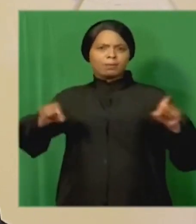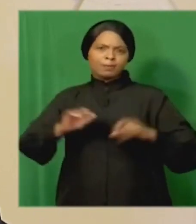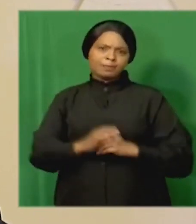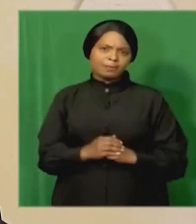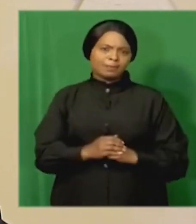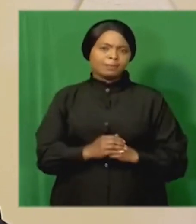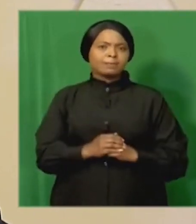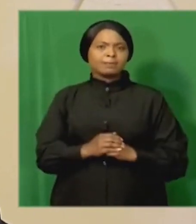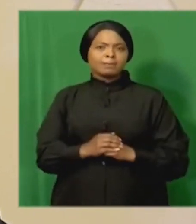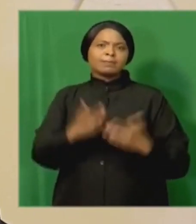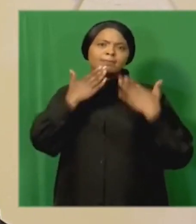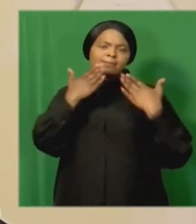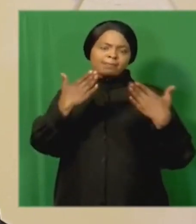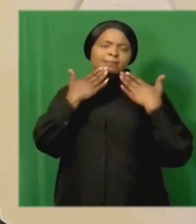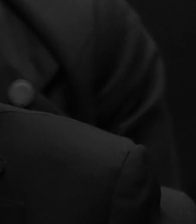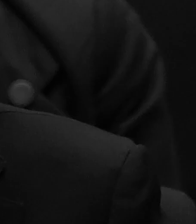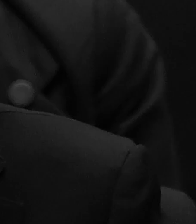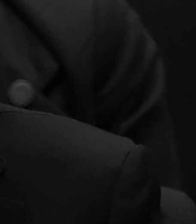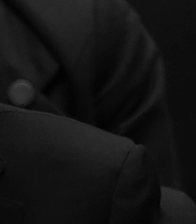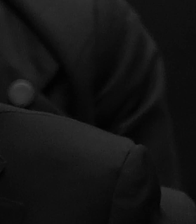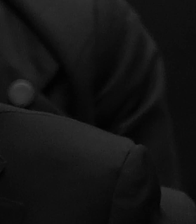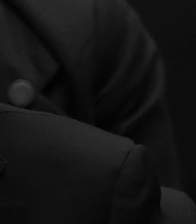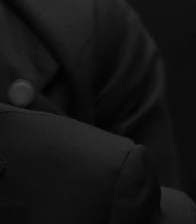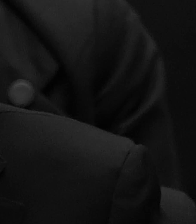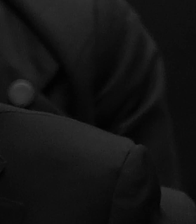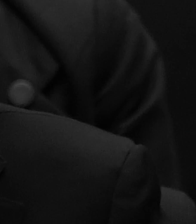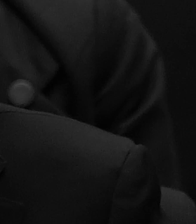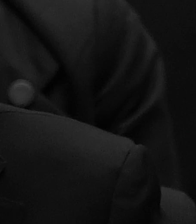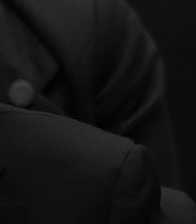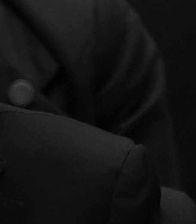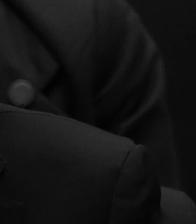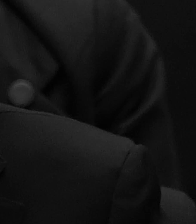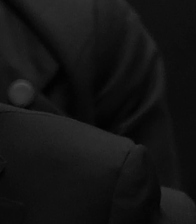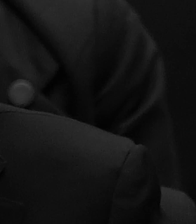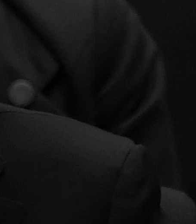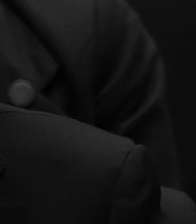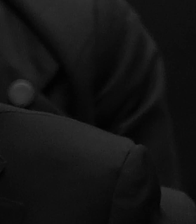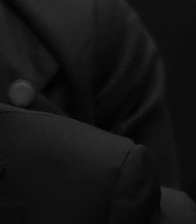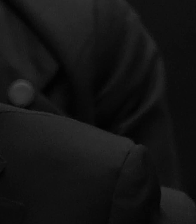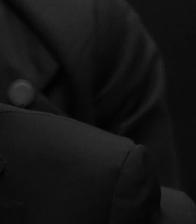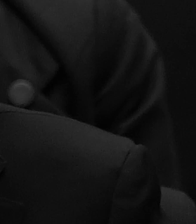I thank you may God bless South Africa and